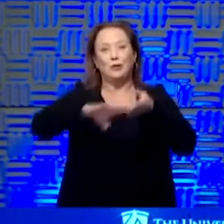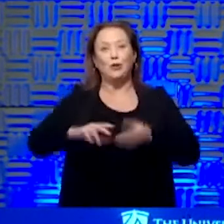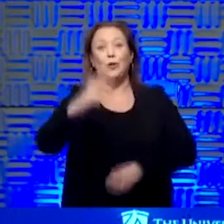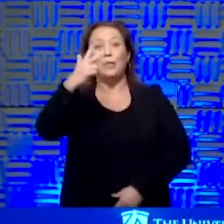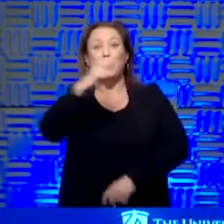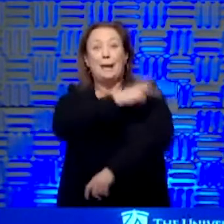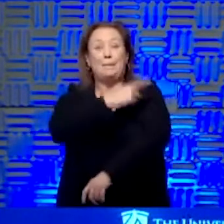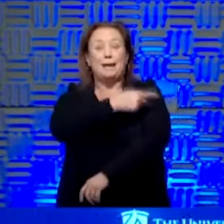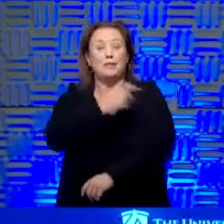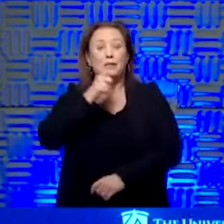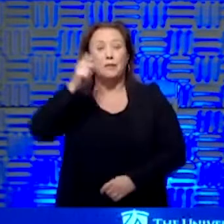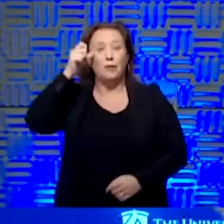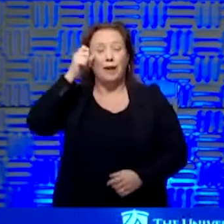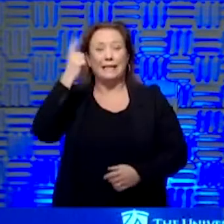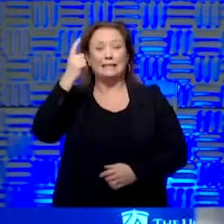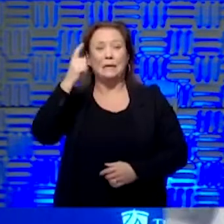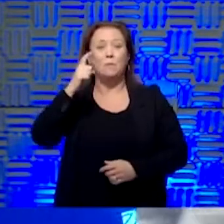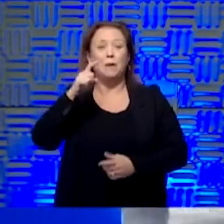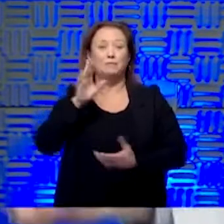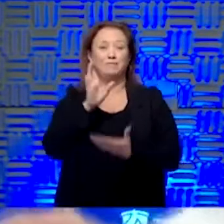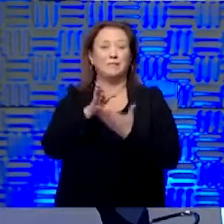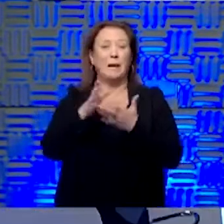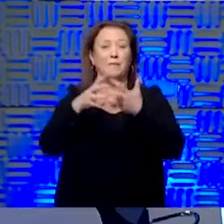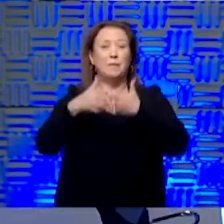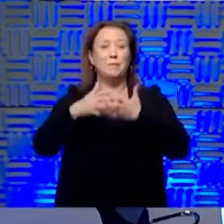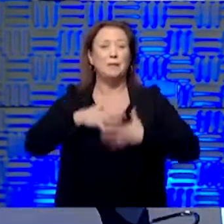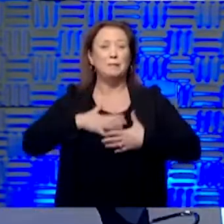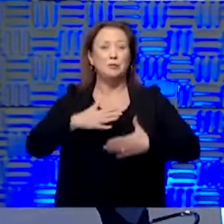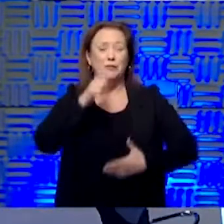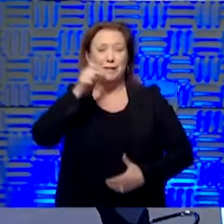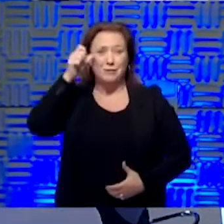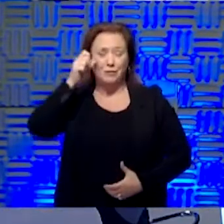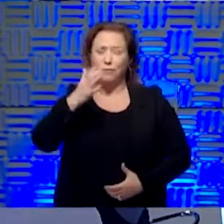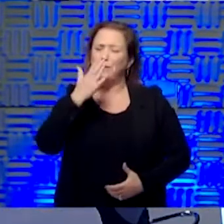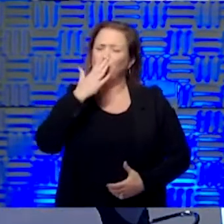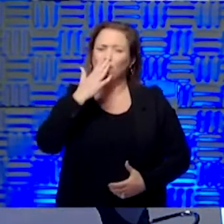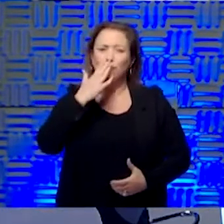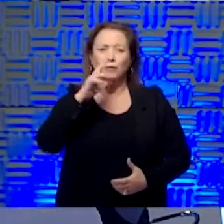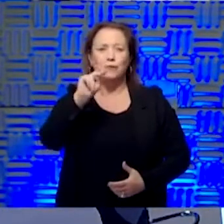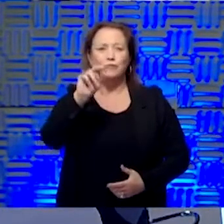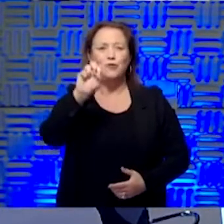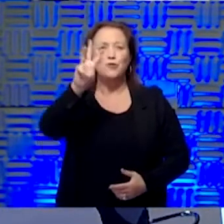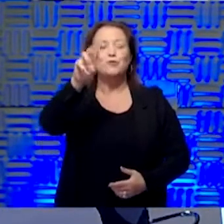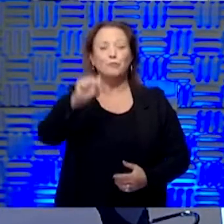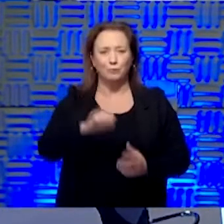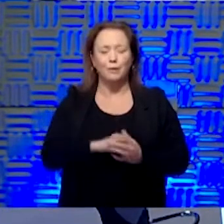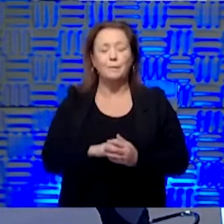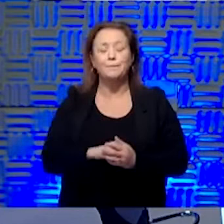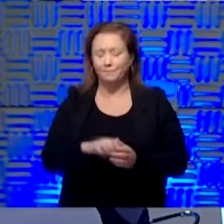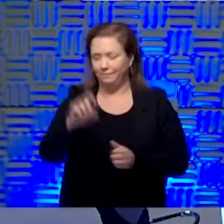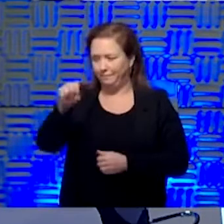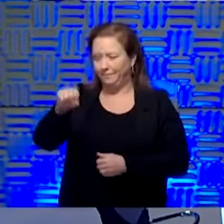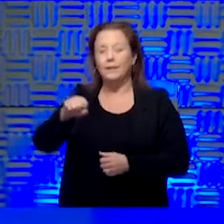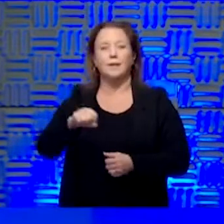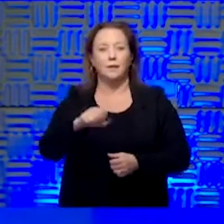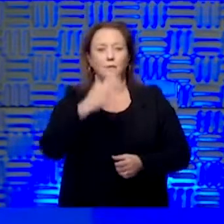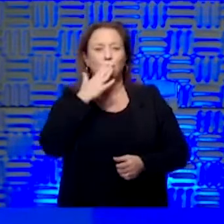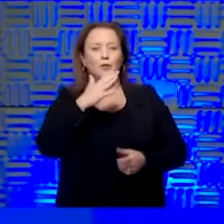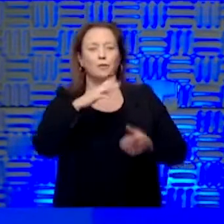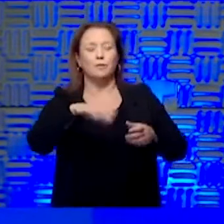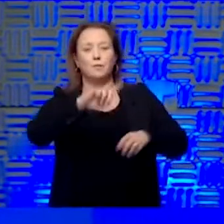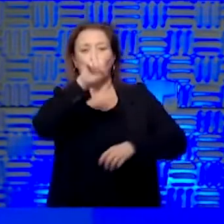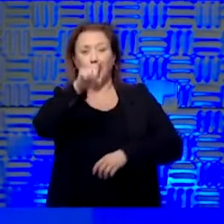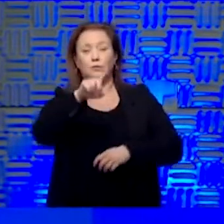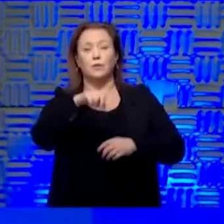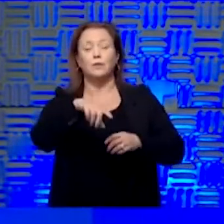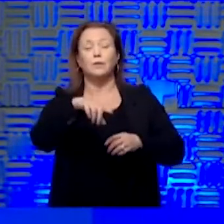yesterday, and we did get somebody off the ventilator. So that's awesome. Yeah. That's a good question. So as far as discharging, certainly there